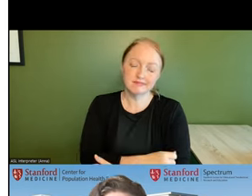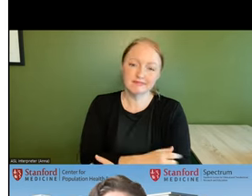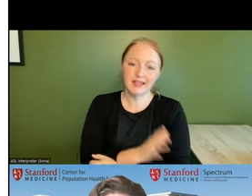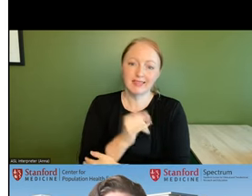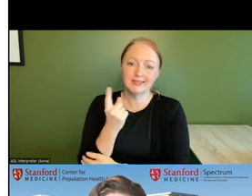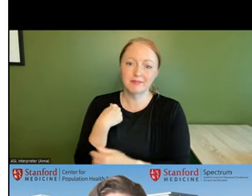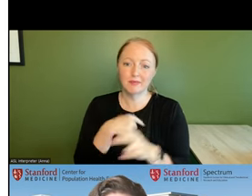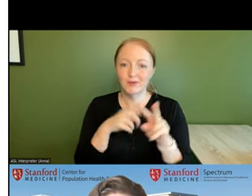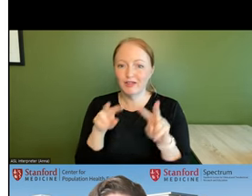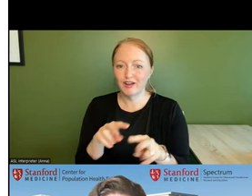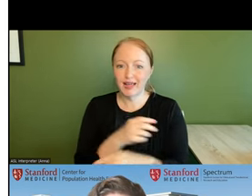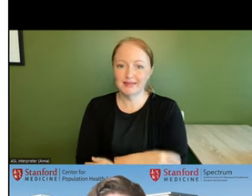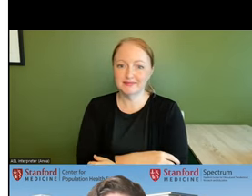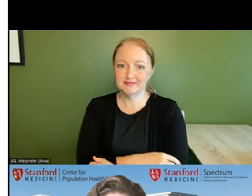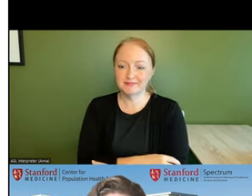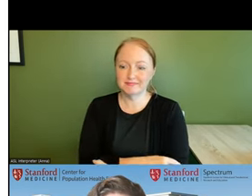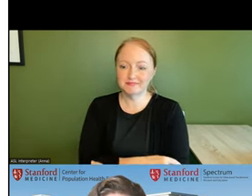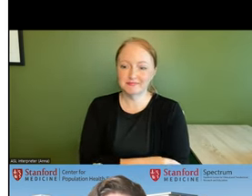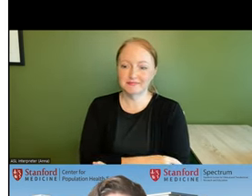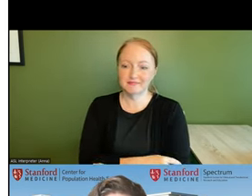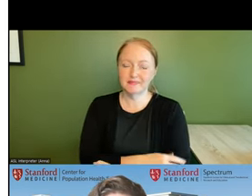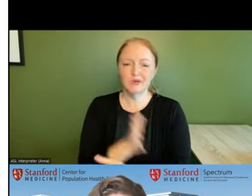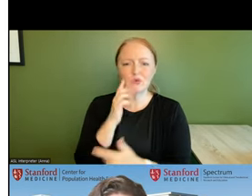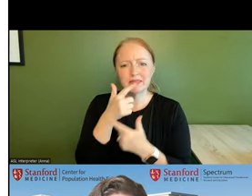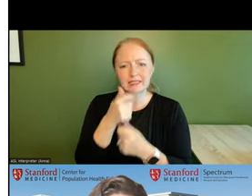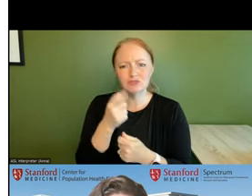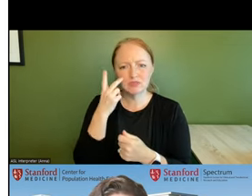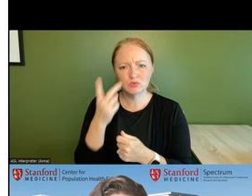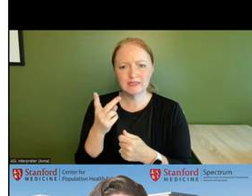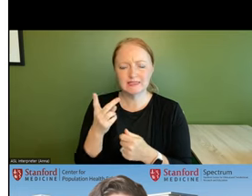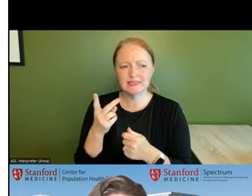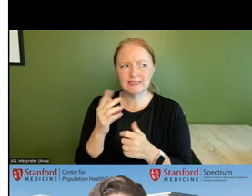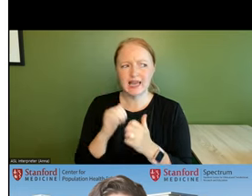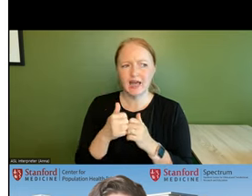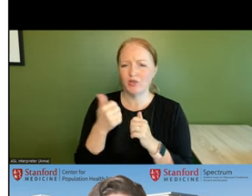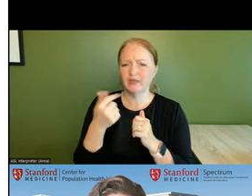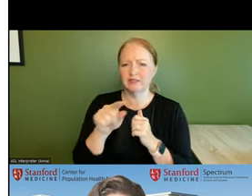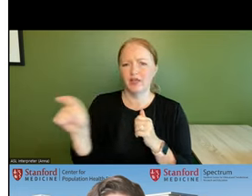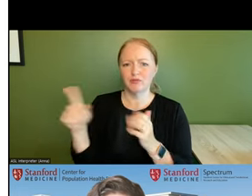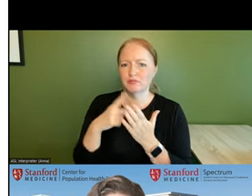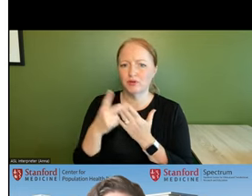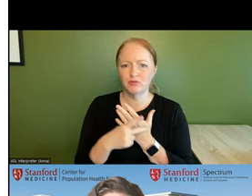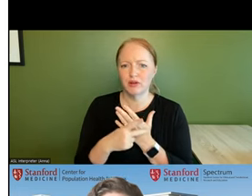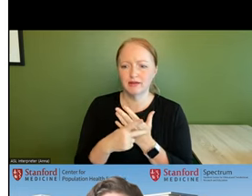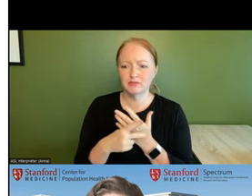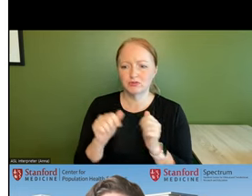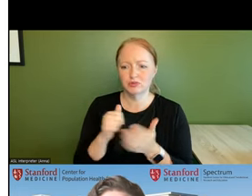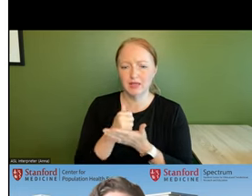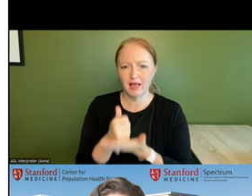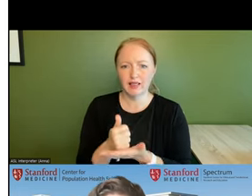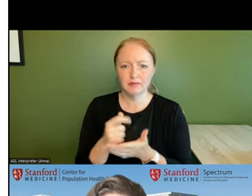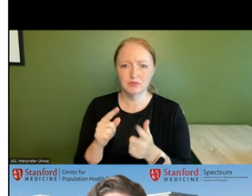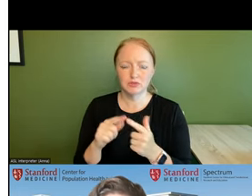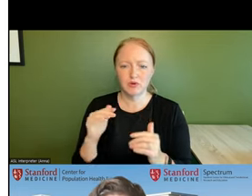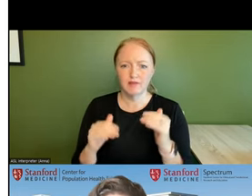that we look at but it's um it would be interesting to see how these other programs could help to